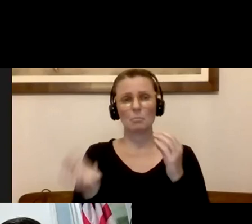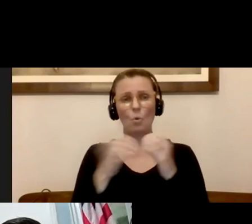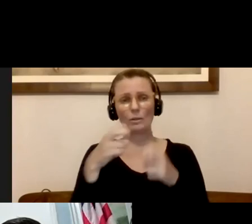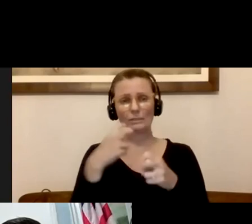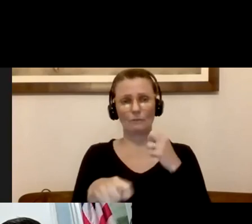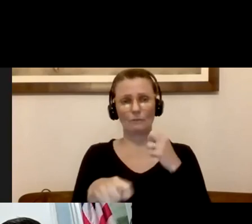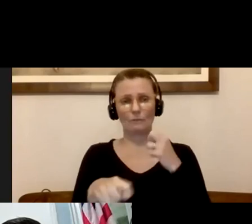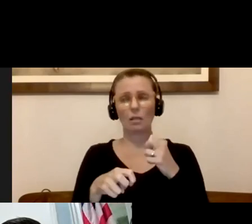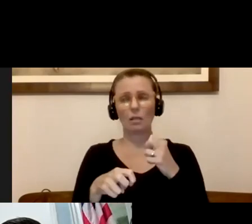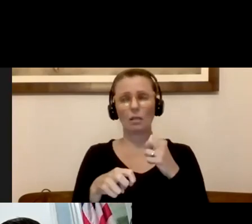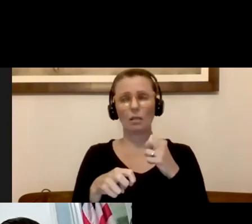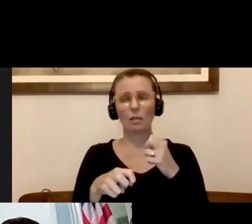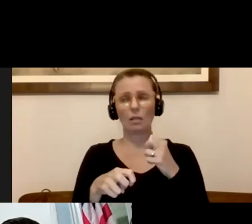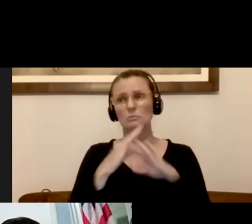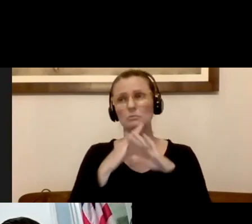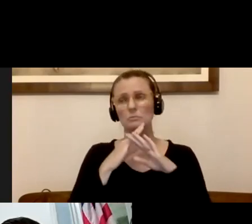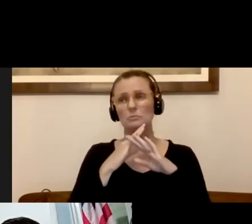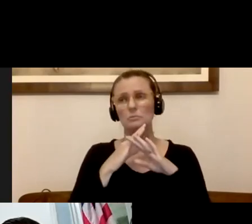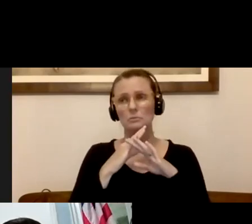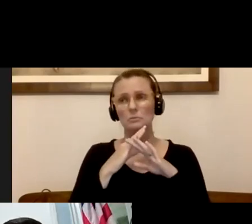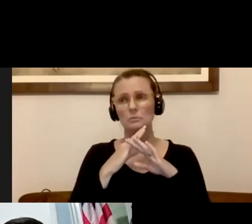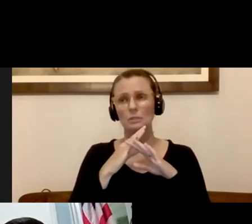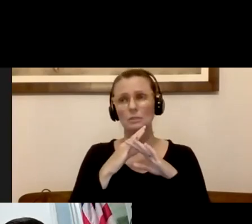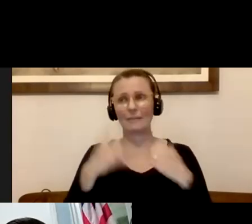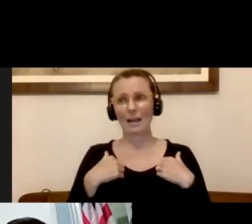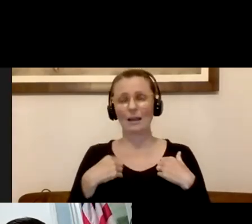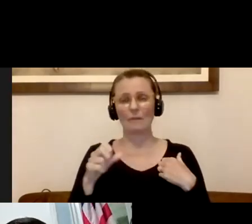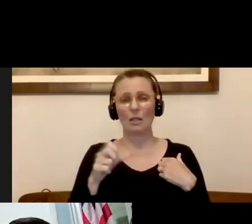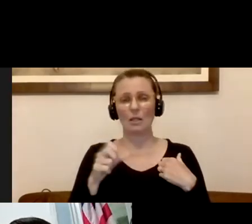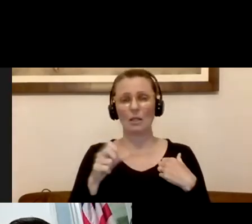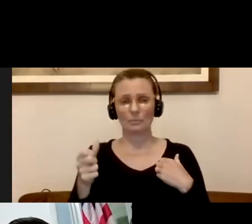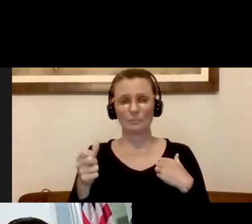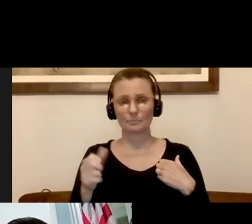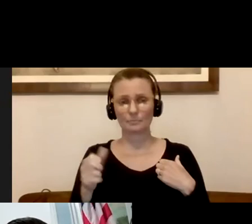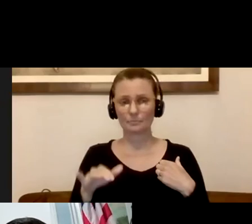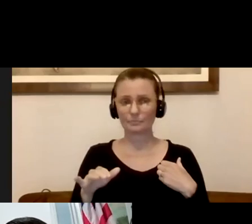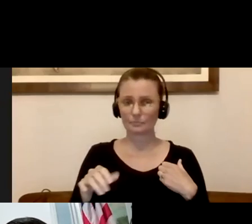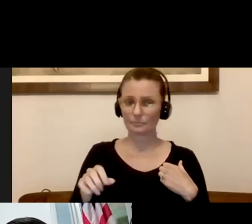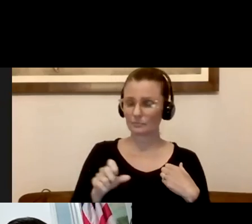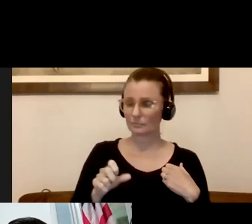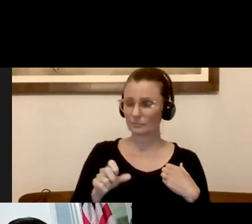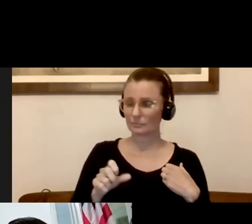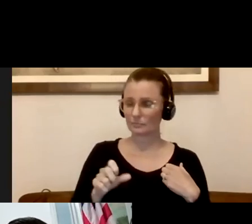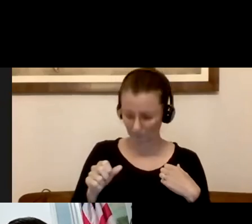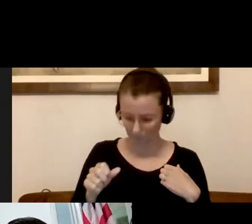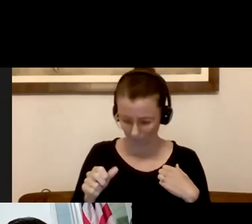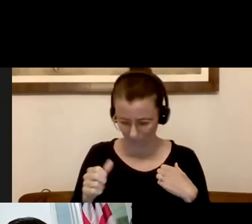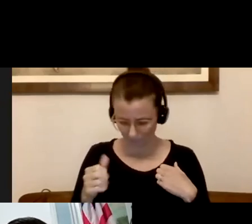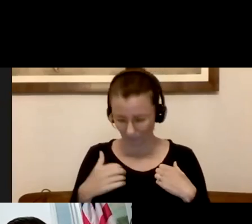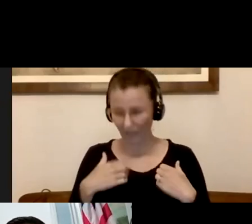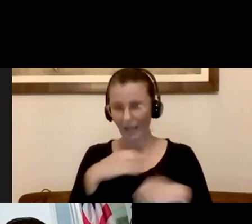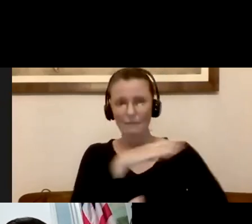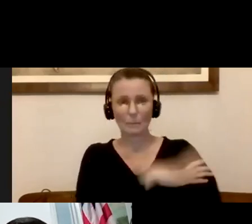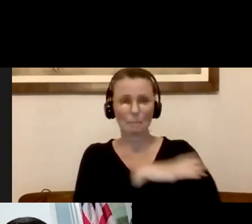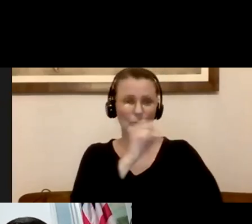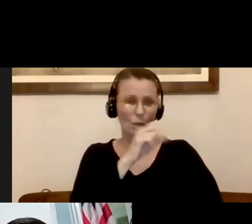getting that virus, especially if you have some underlying conditions. The other one is I have blood pressure, and along the lines, her second part is I have blood pressure that is very well